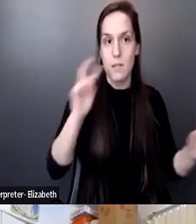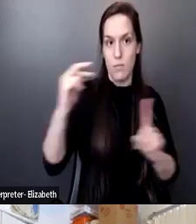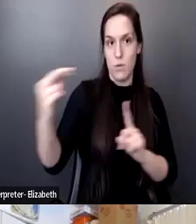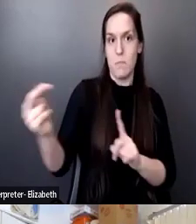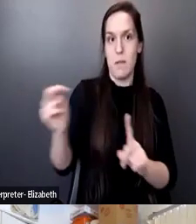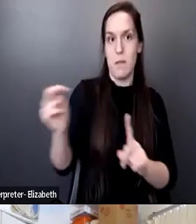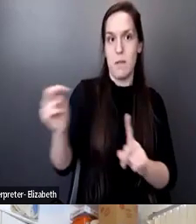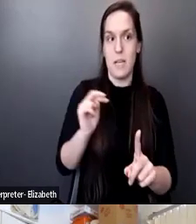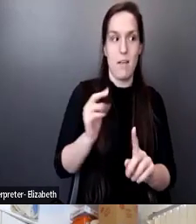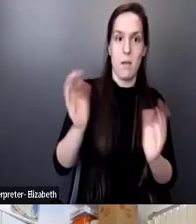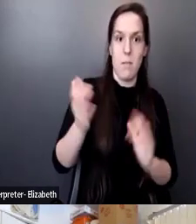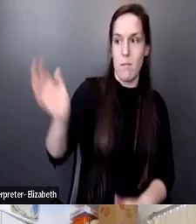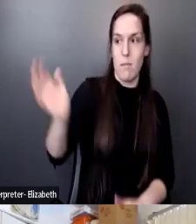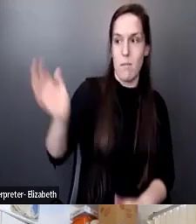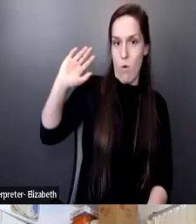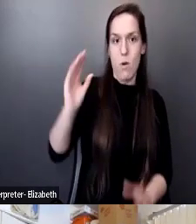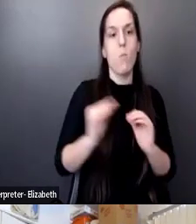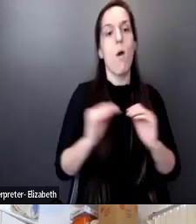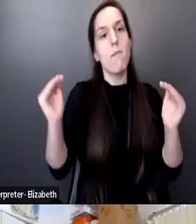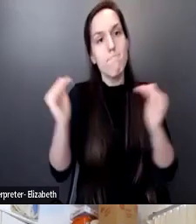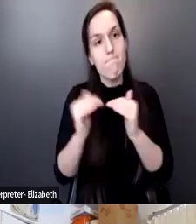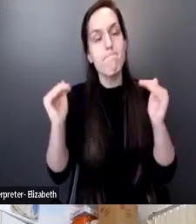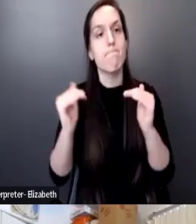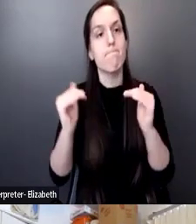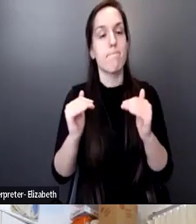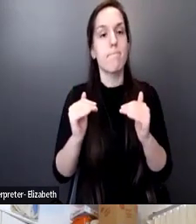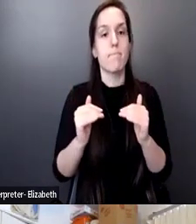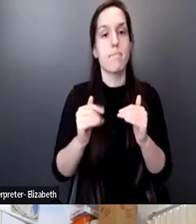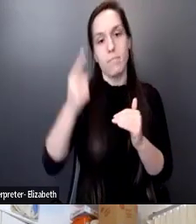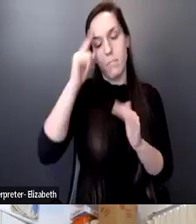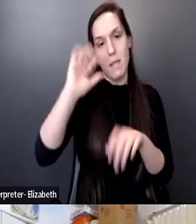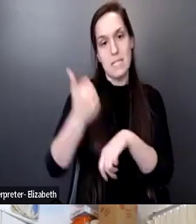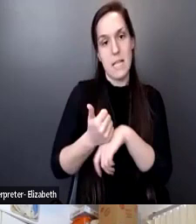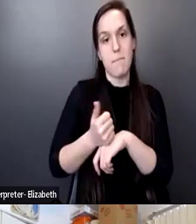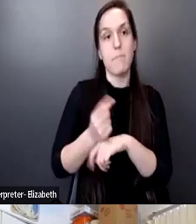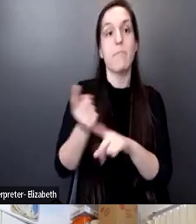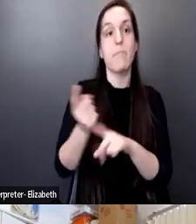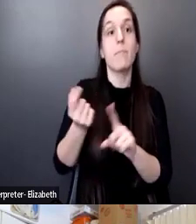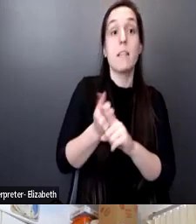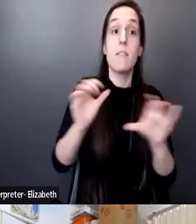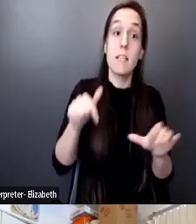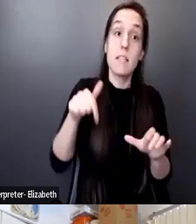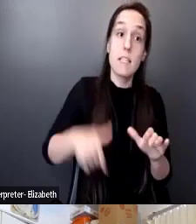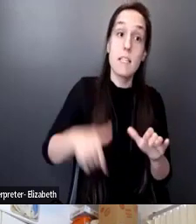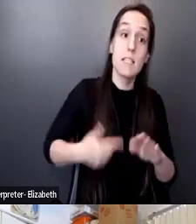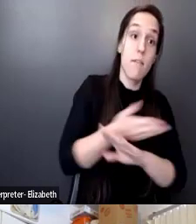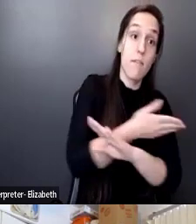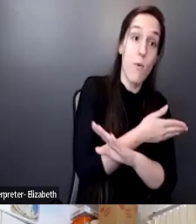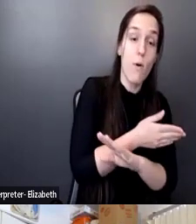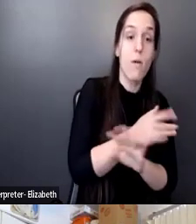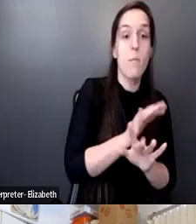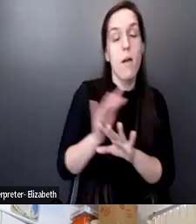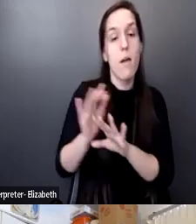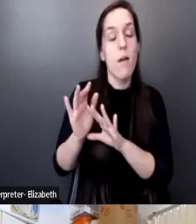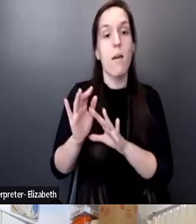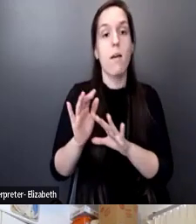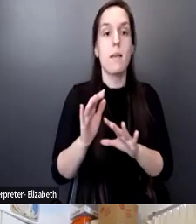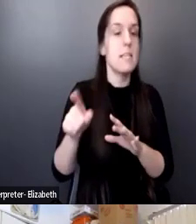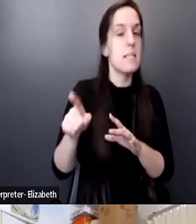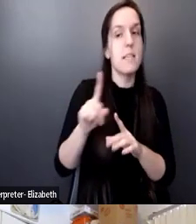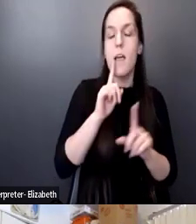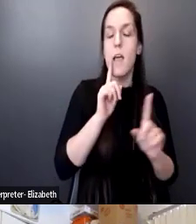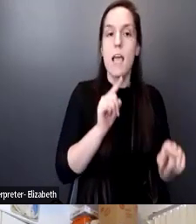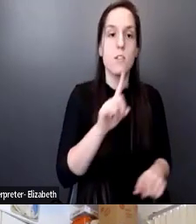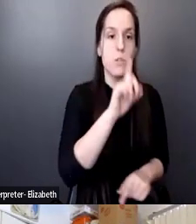again, much more of an equity mindset. And so he's done all of this. He's coordinated this new crisis standards of care. He's answered questions.